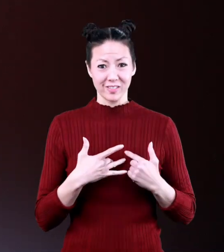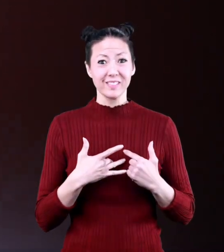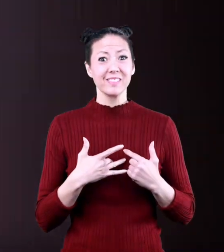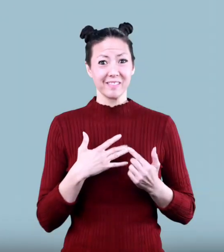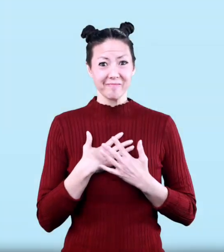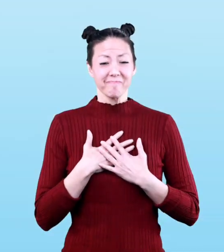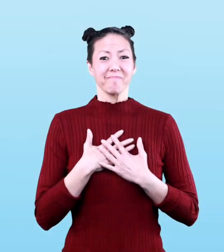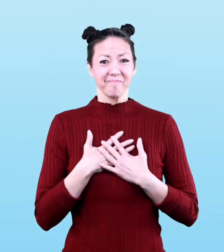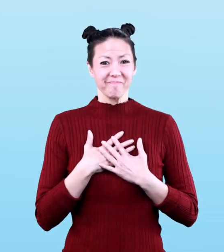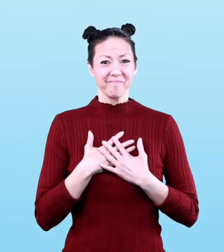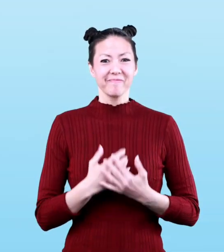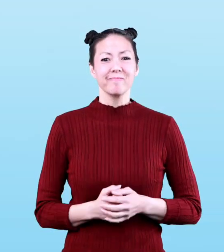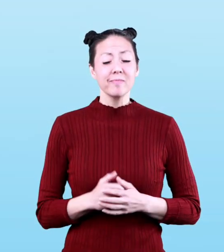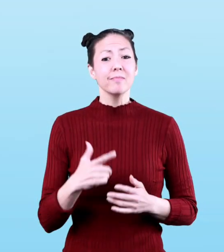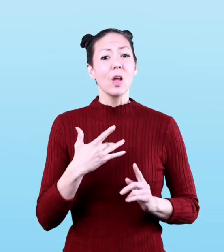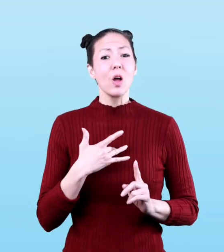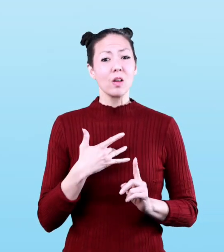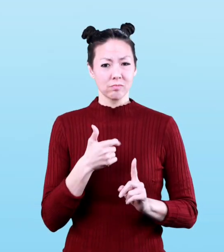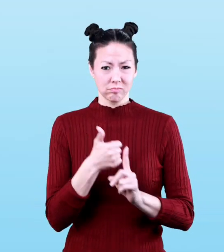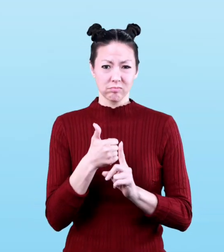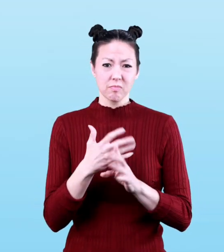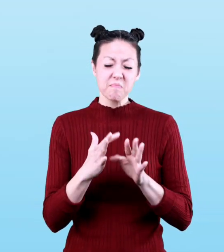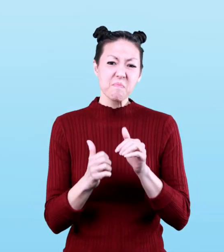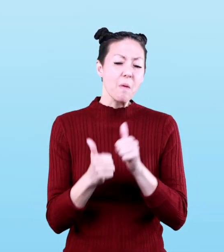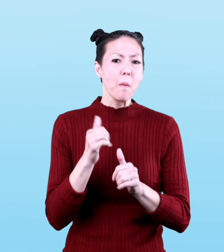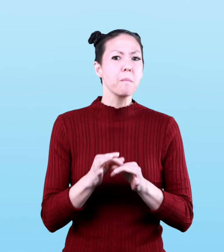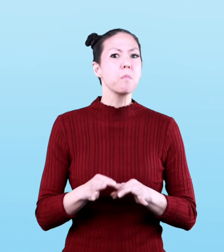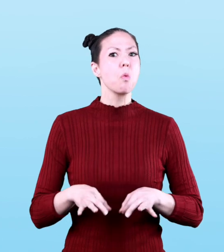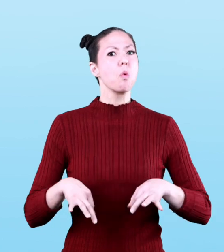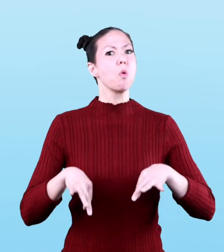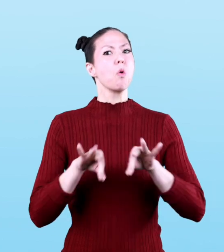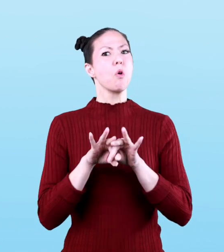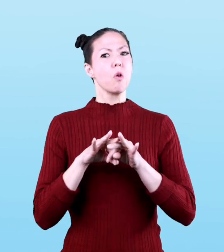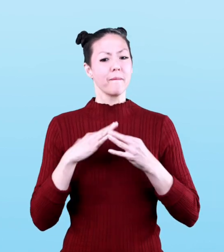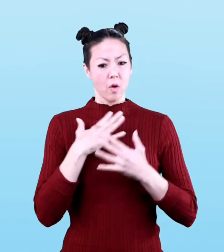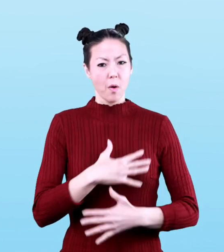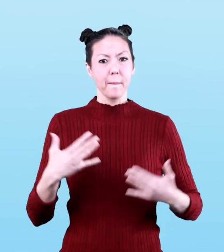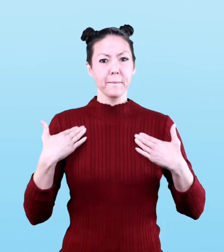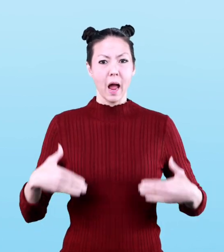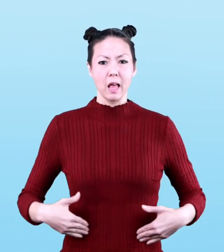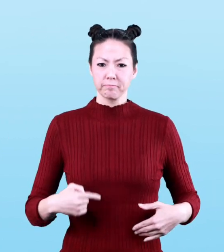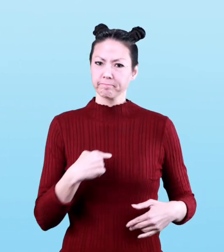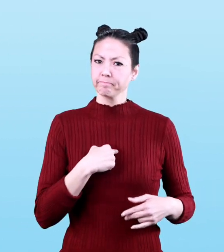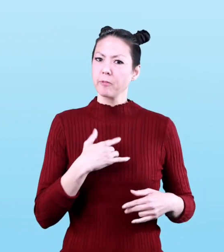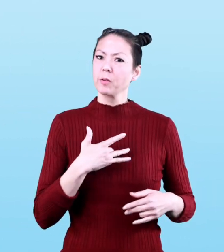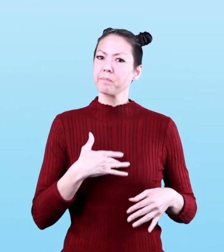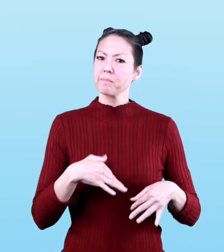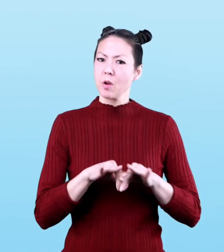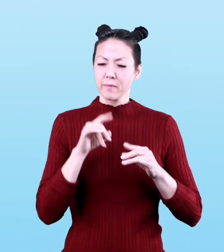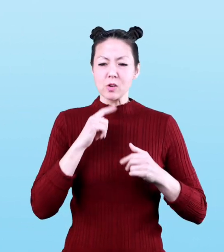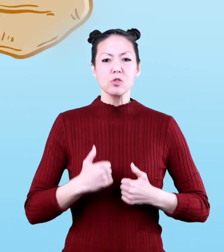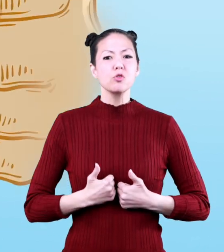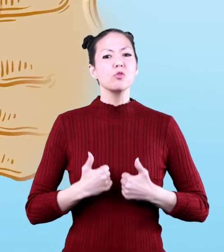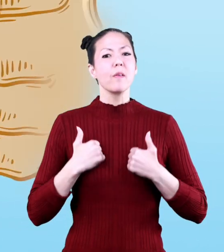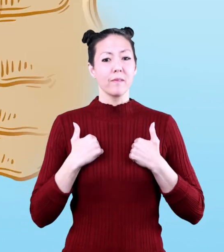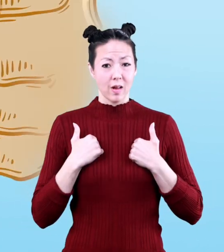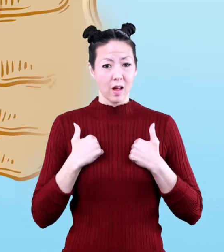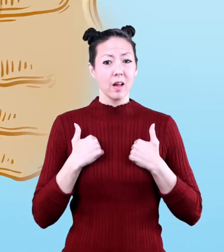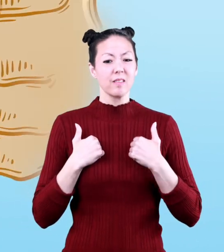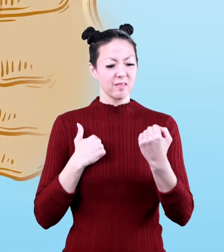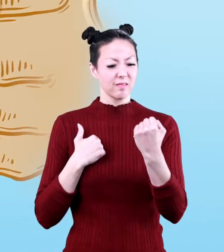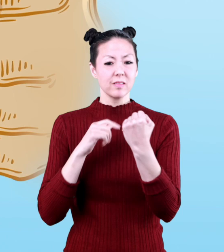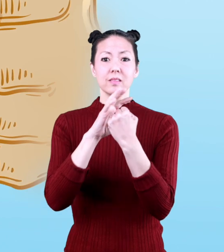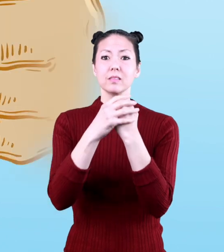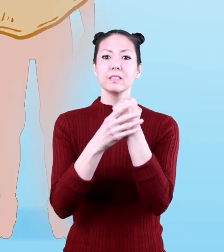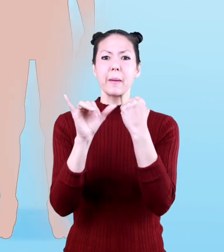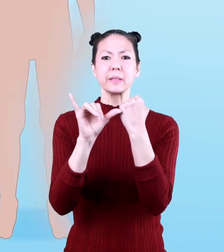works the heart is one of the most important organs in the body and is essential for survival about the size